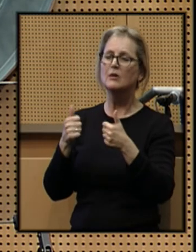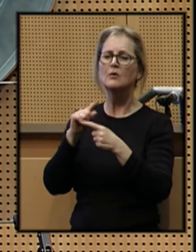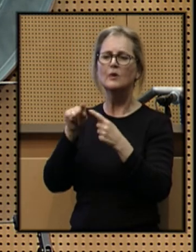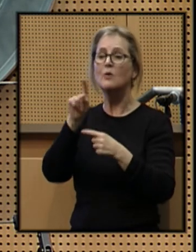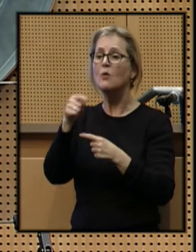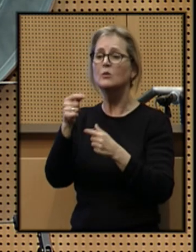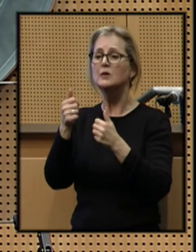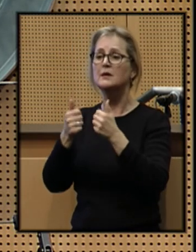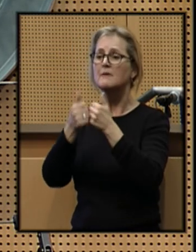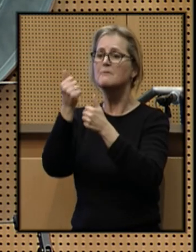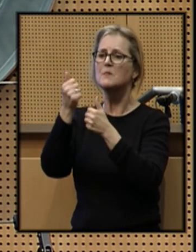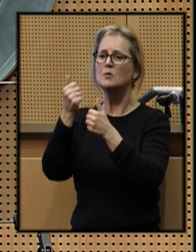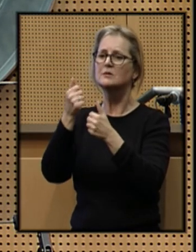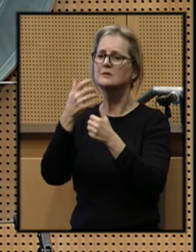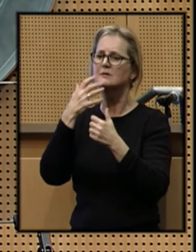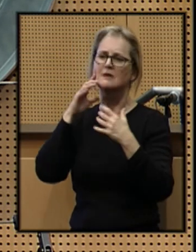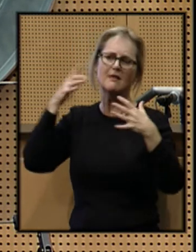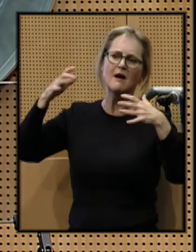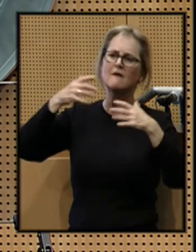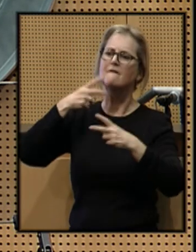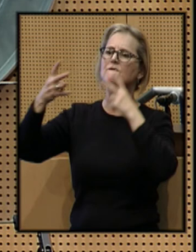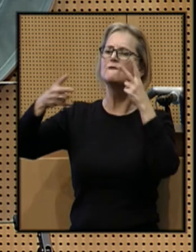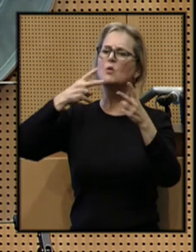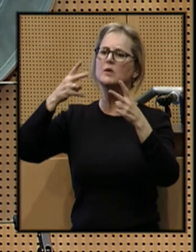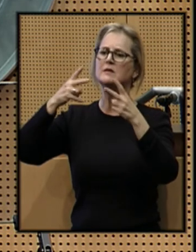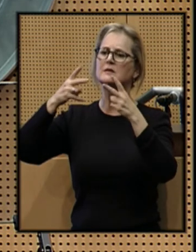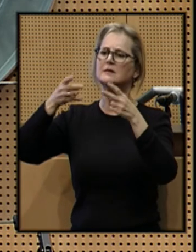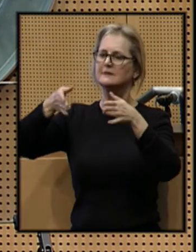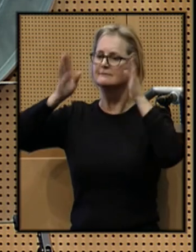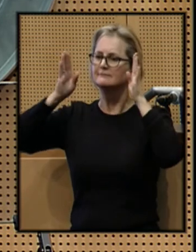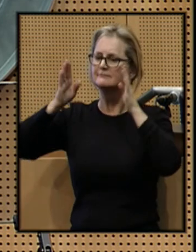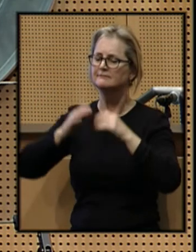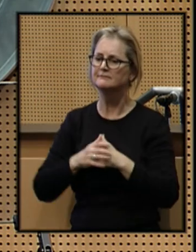only the most extreme voices get all the attention.